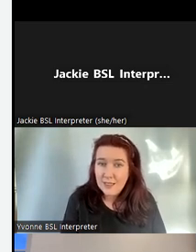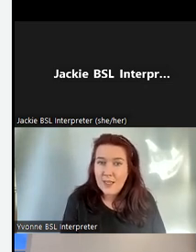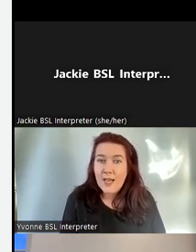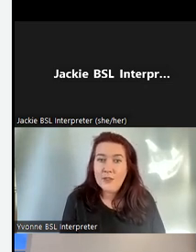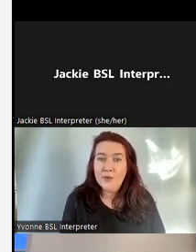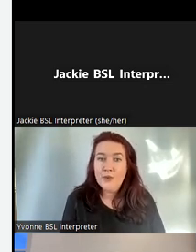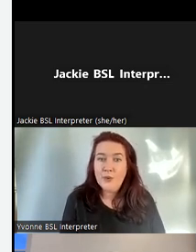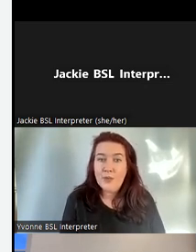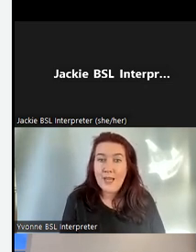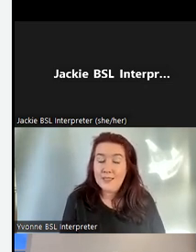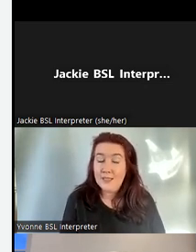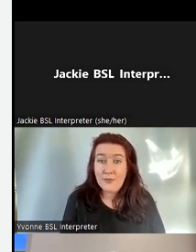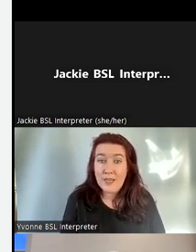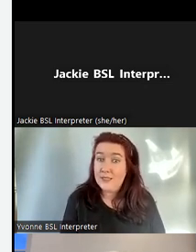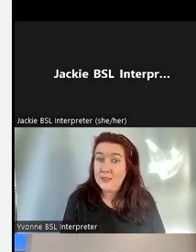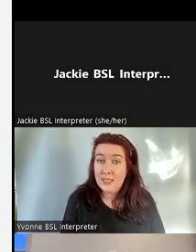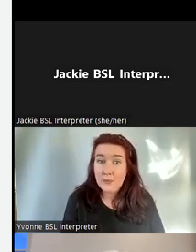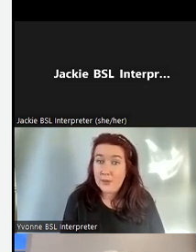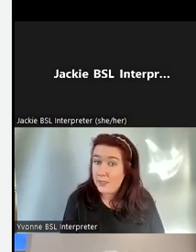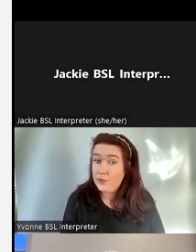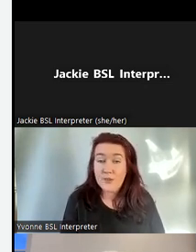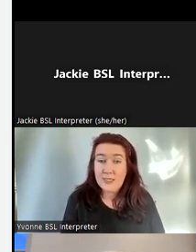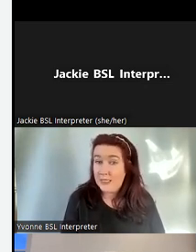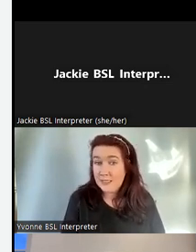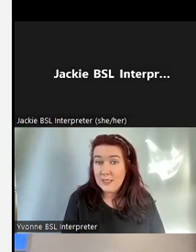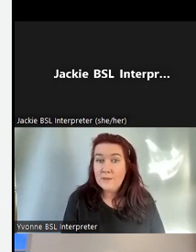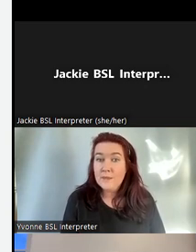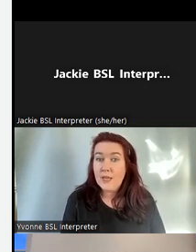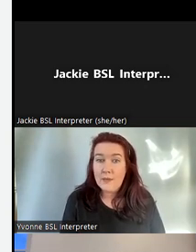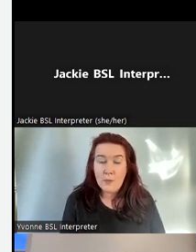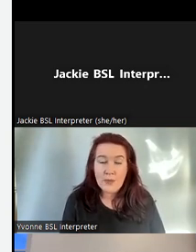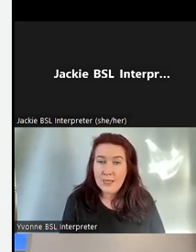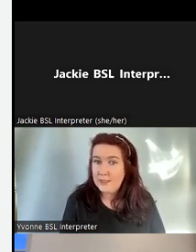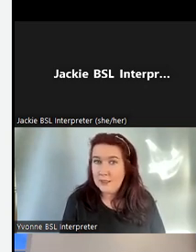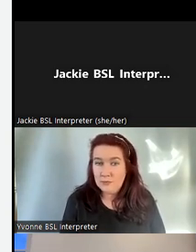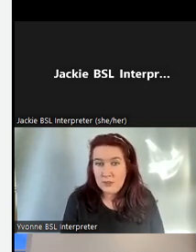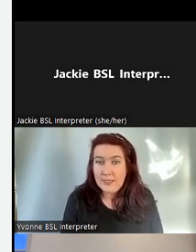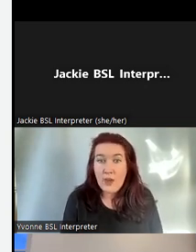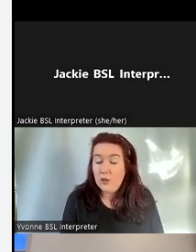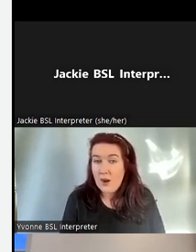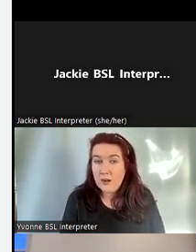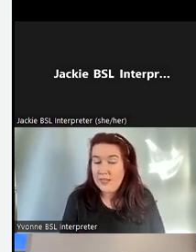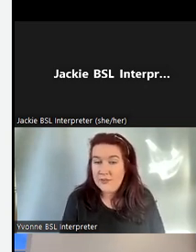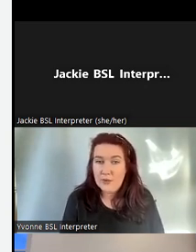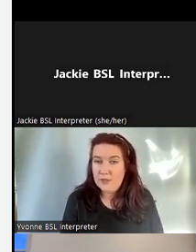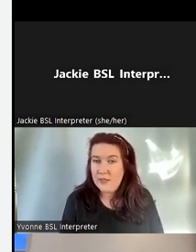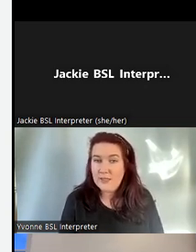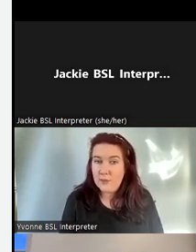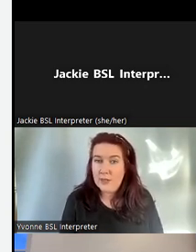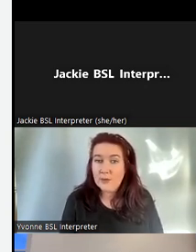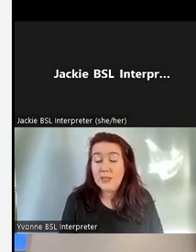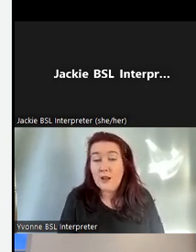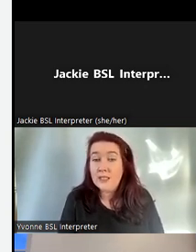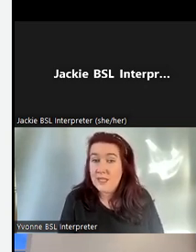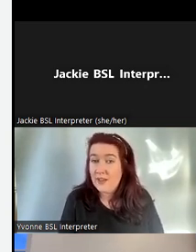and so we had to very suddenly within two or three days and we had to get all our archives out and find